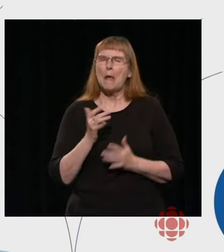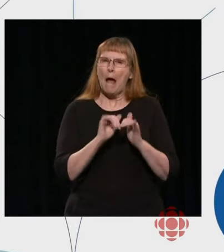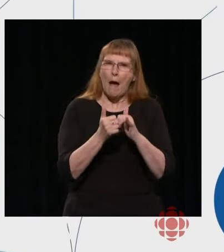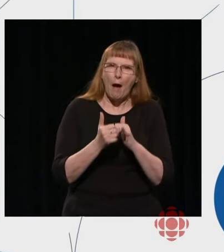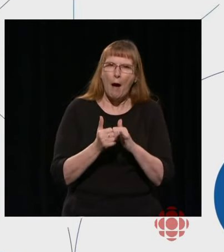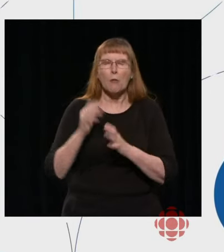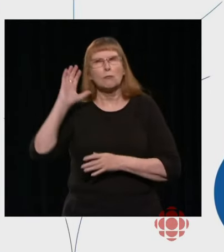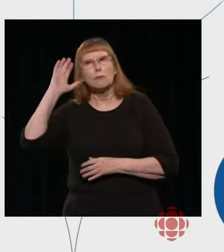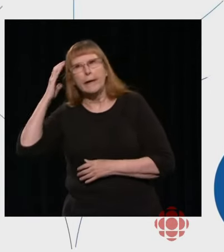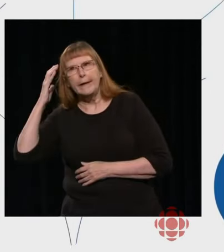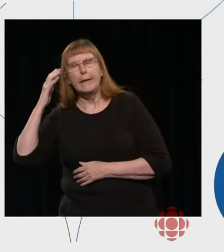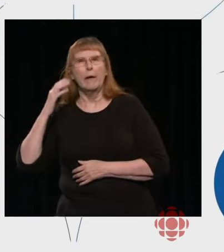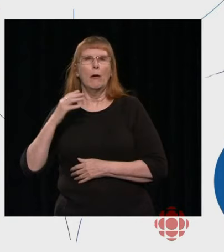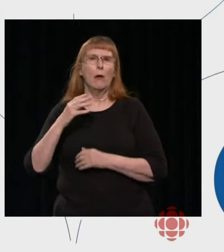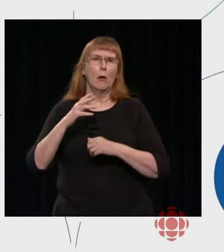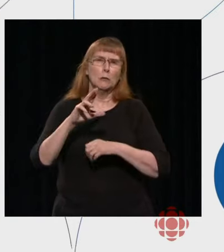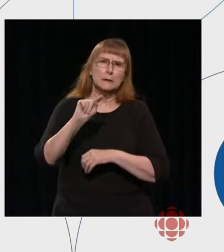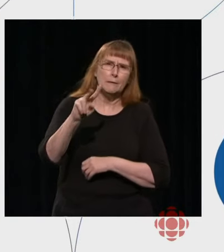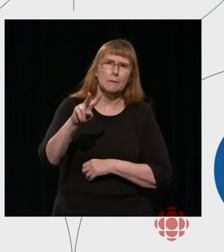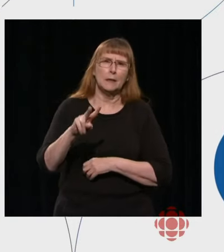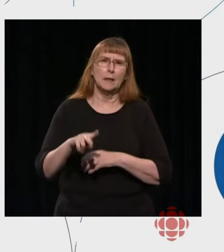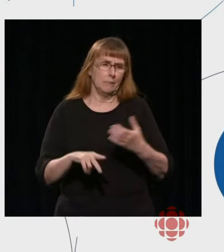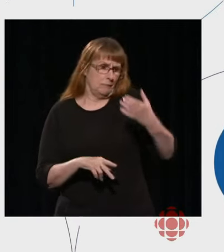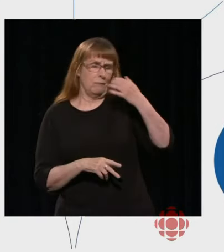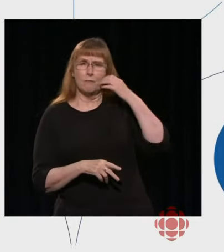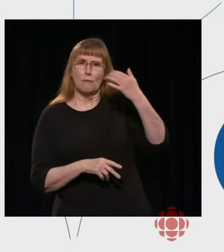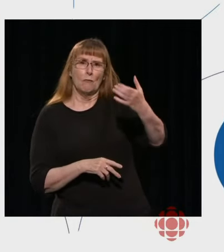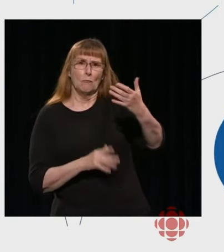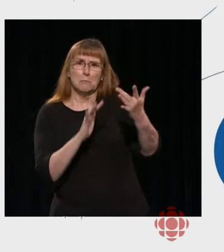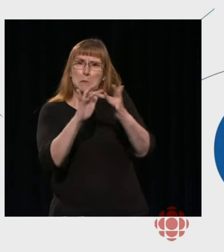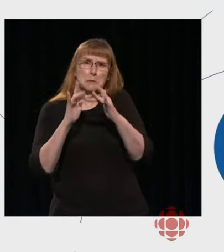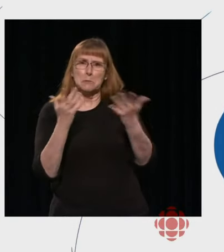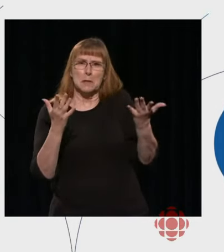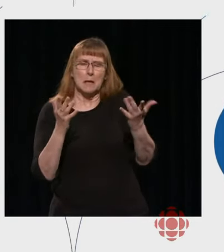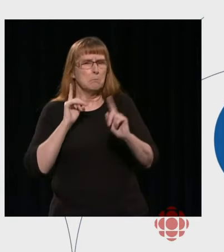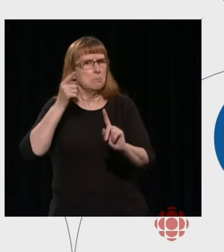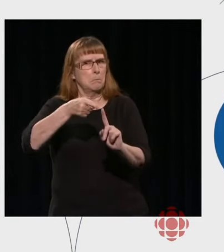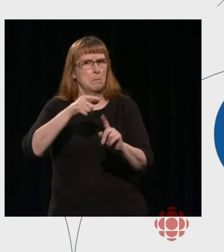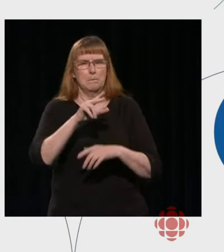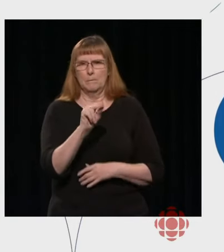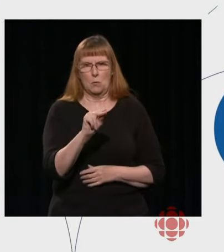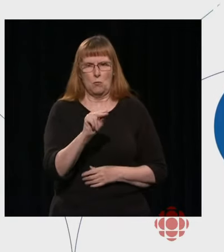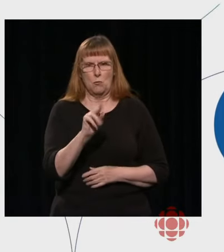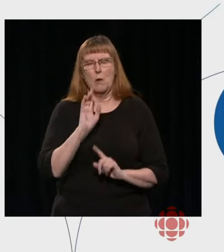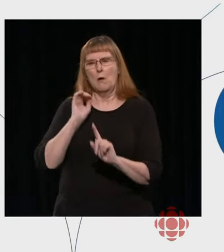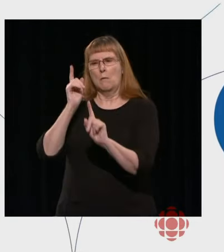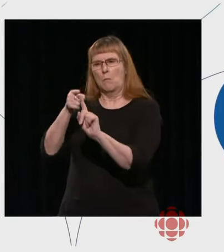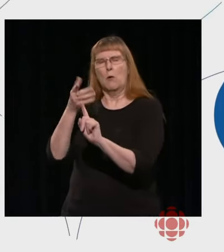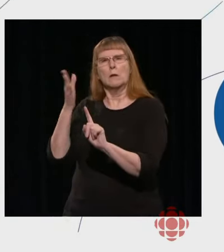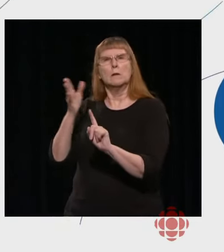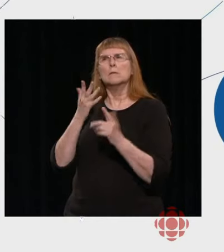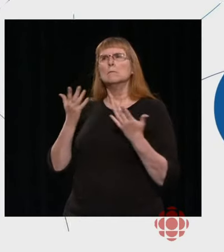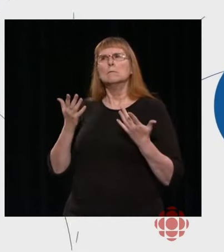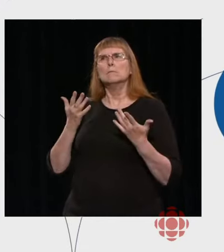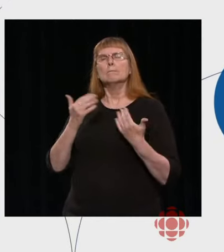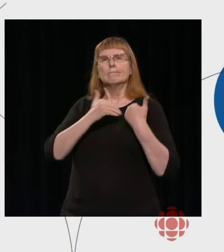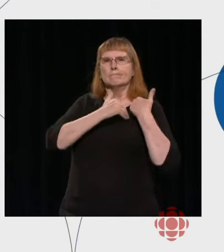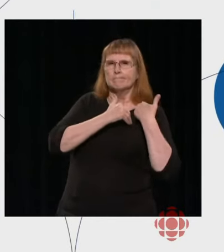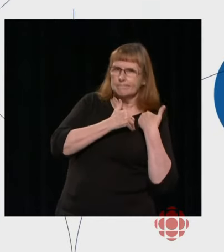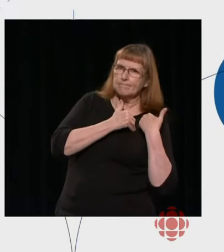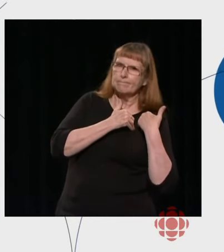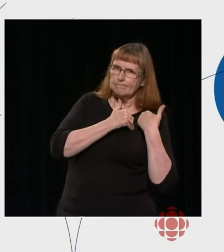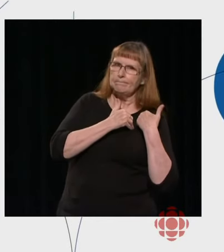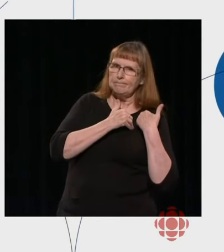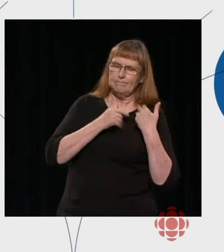It's the mission. It's our fundamental mission, and I don't believe that fundamental mission has changed in any significant way in